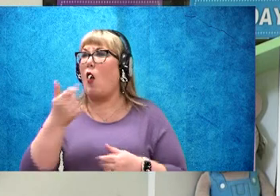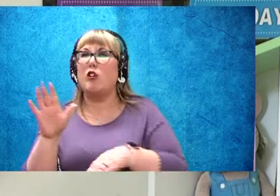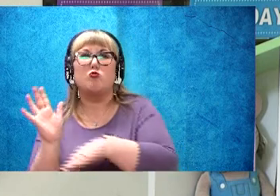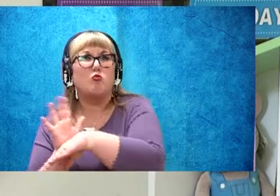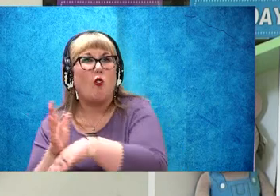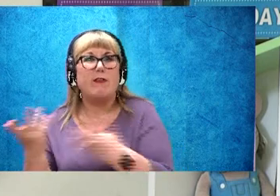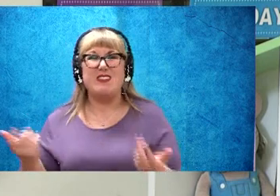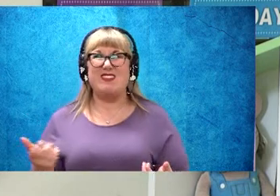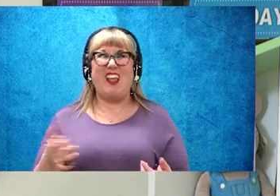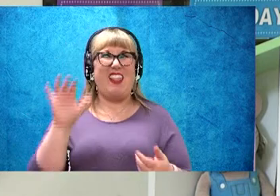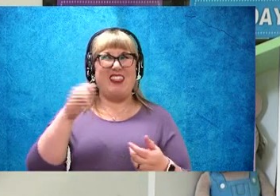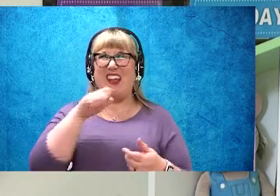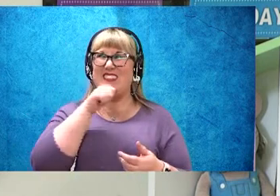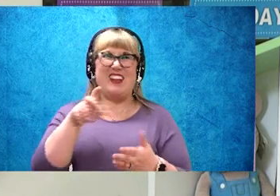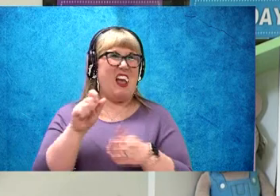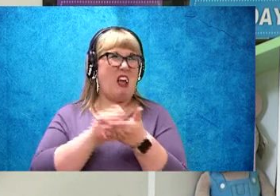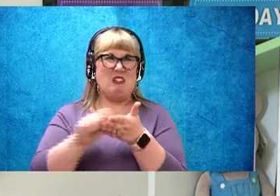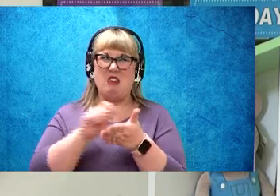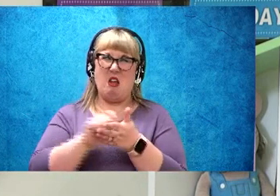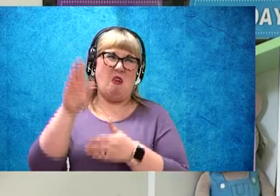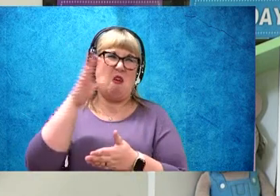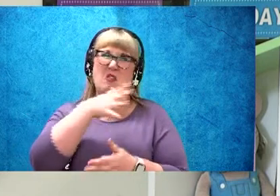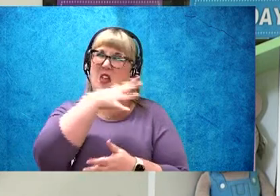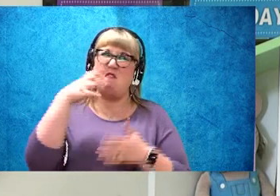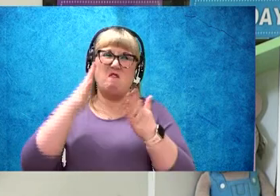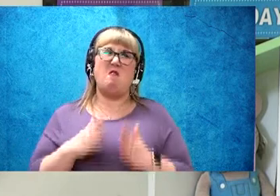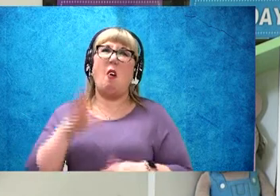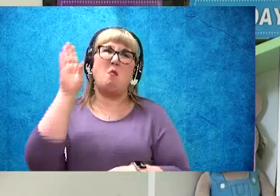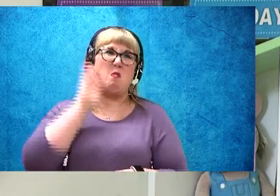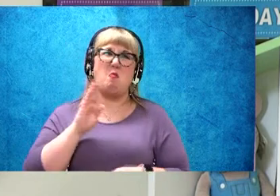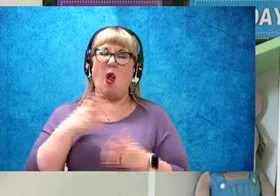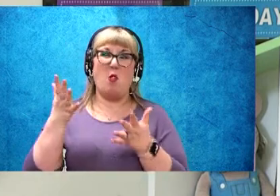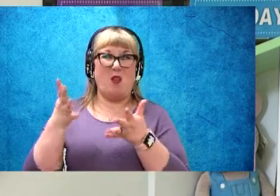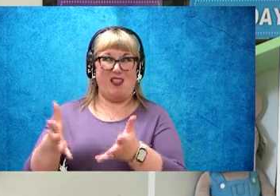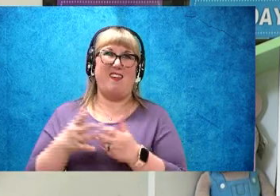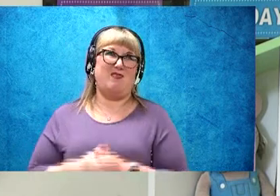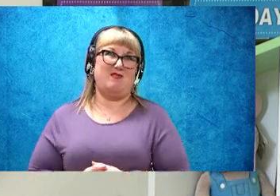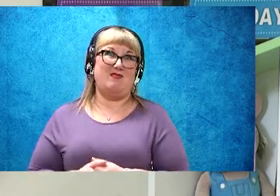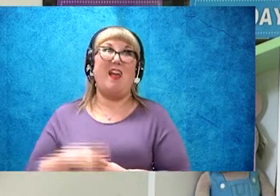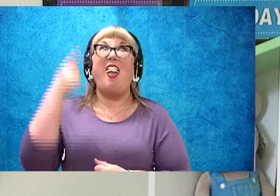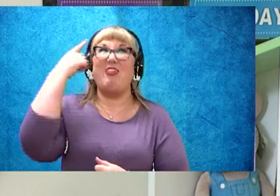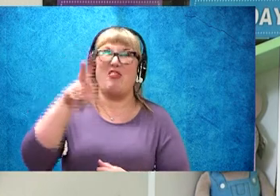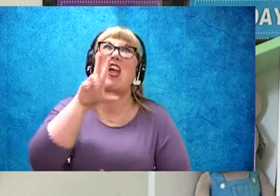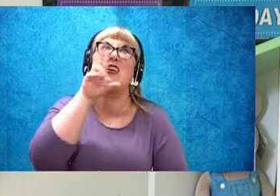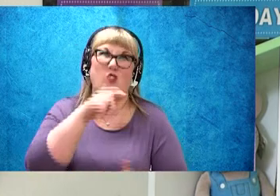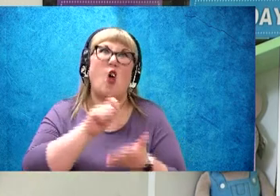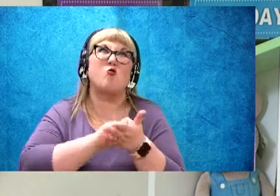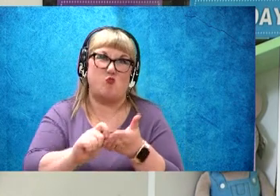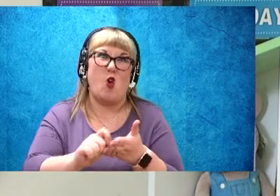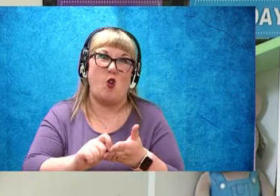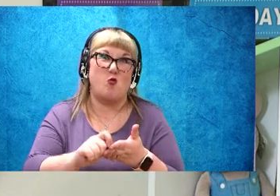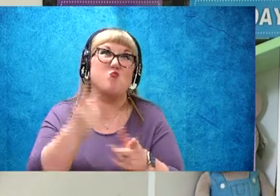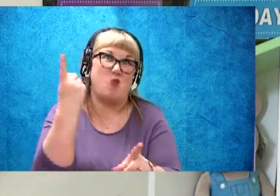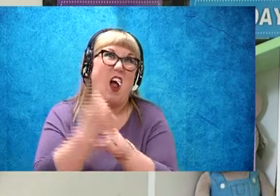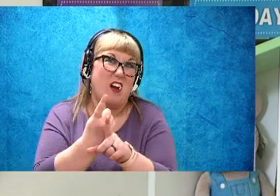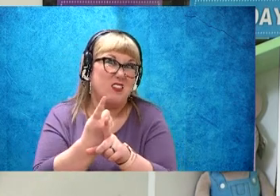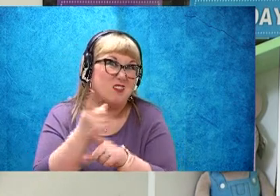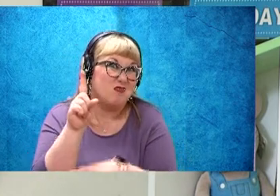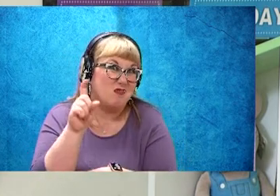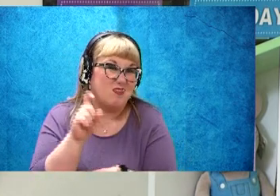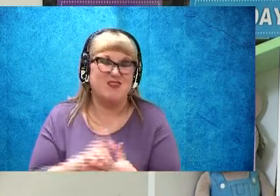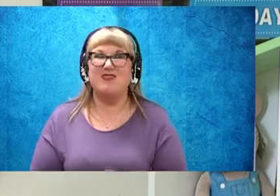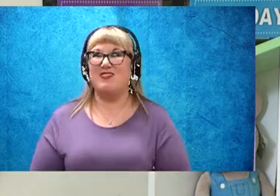Those aren't notes that I think Farmer Brown would write. I think Duck wrote those notes, which explains